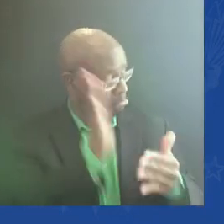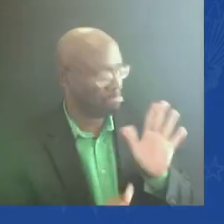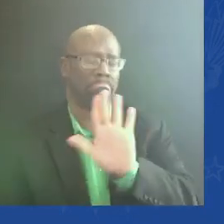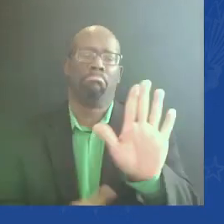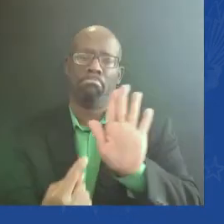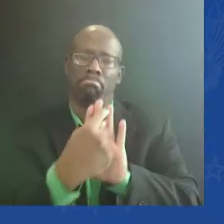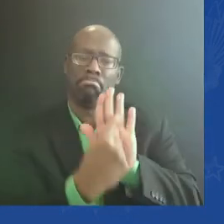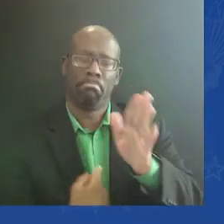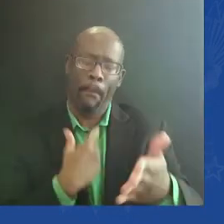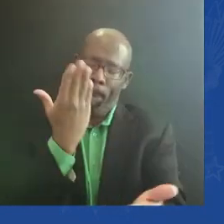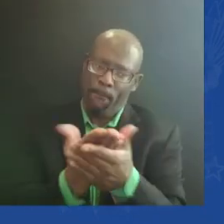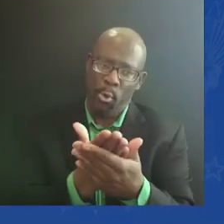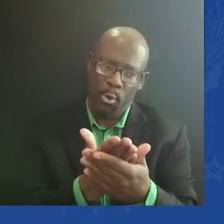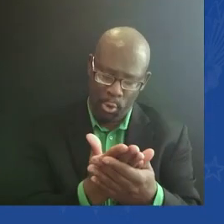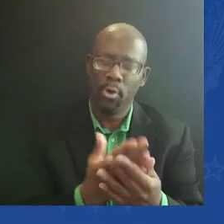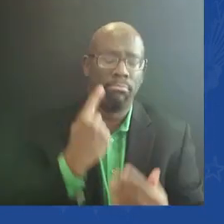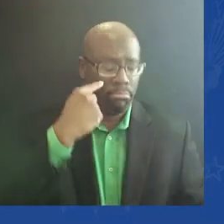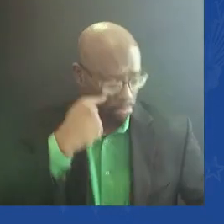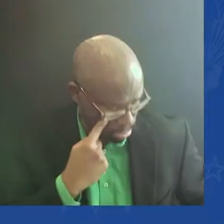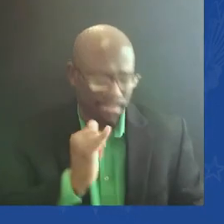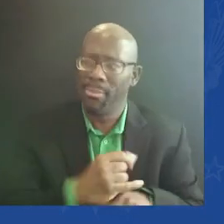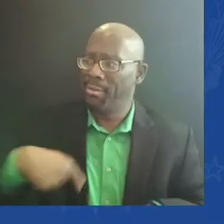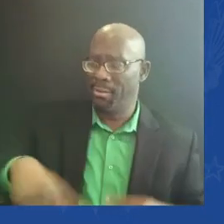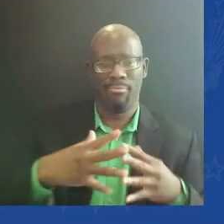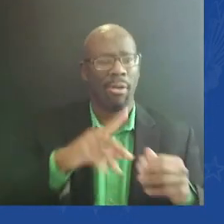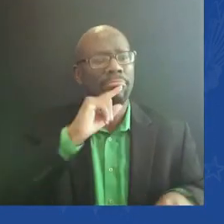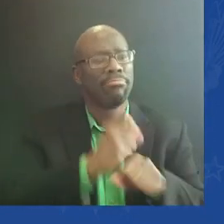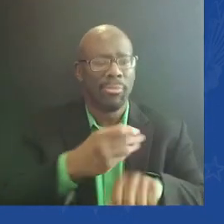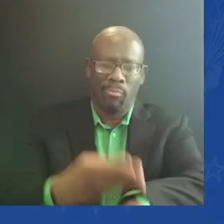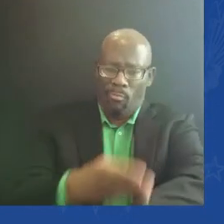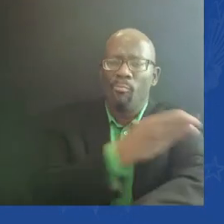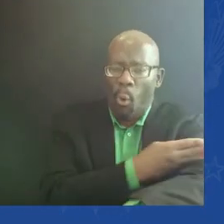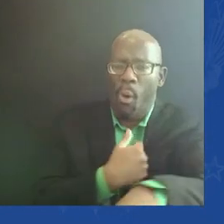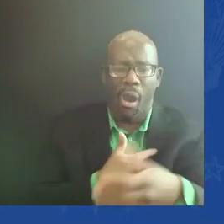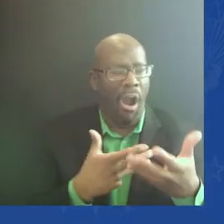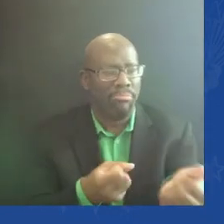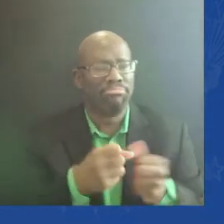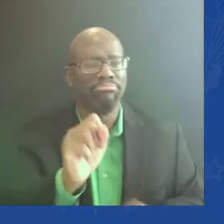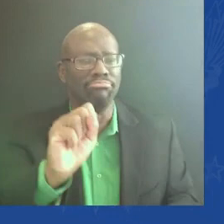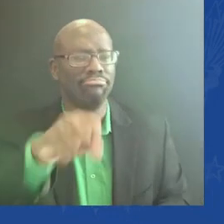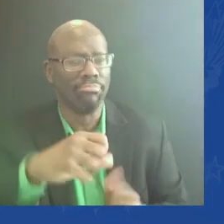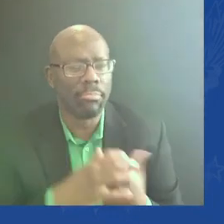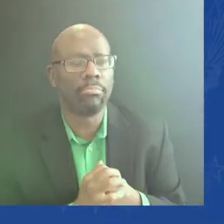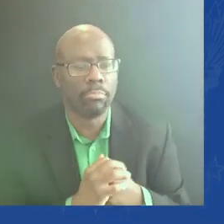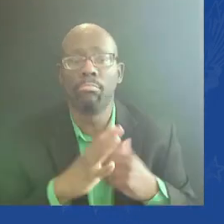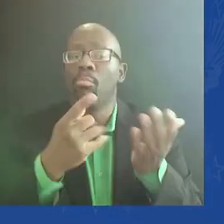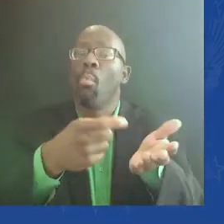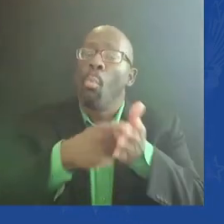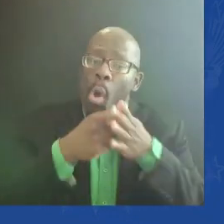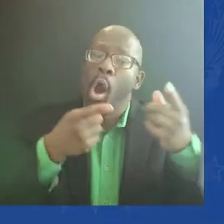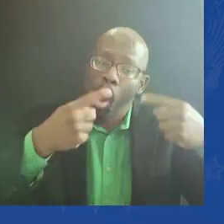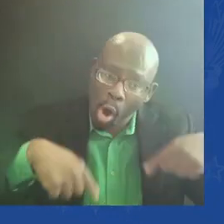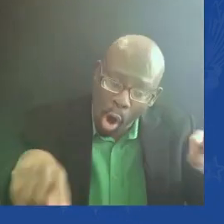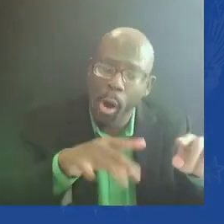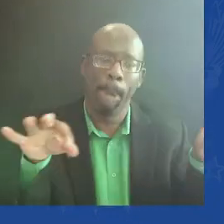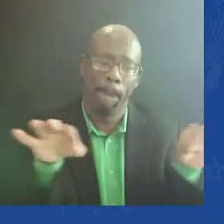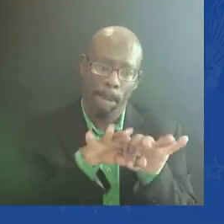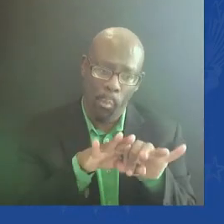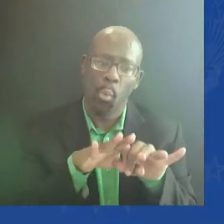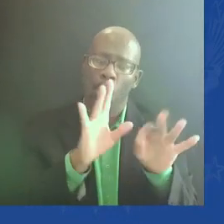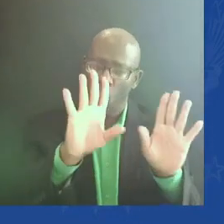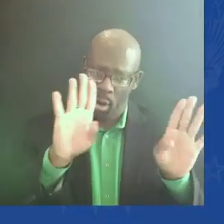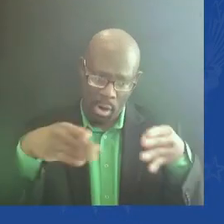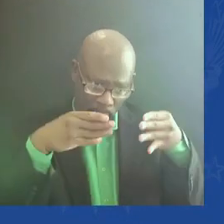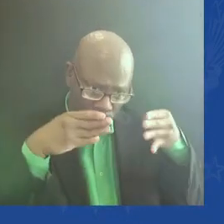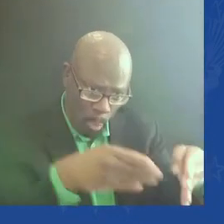has to be done, but, uh, it's going to require us to, uh, continue to focus on what China's not doing, what Russia's not doing, and